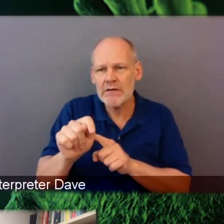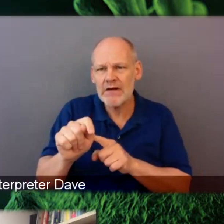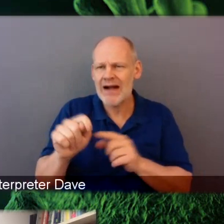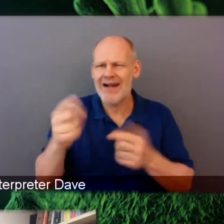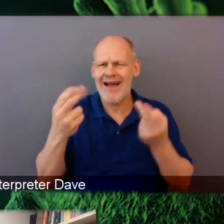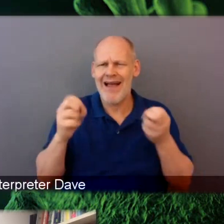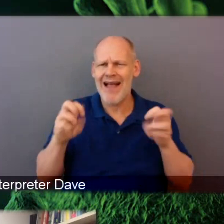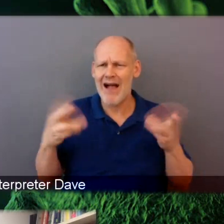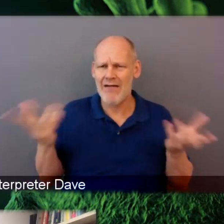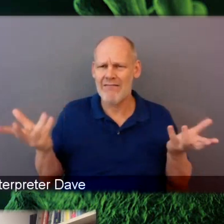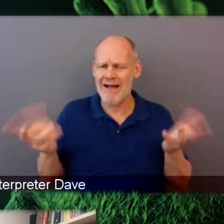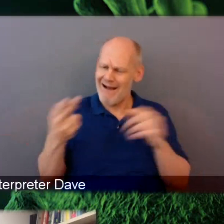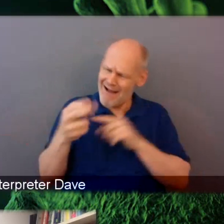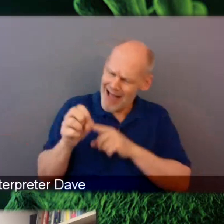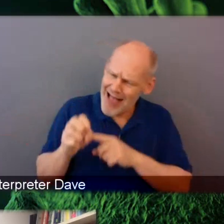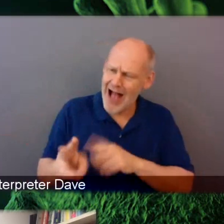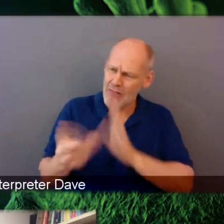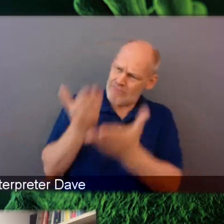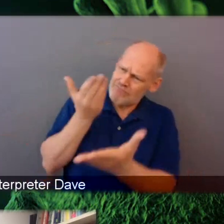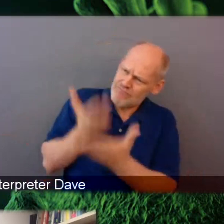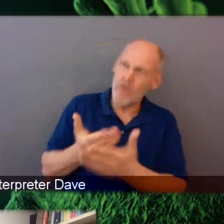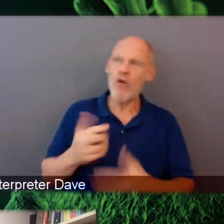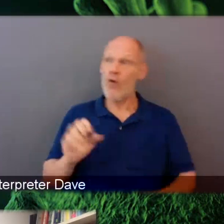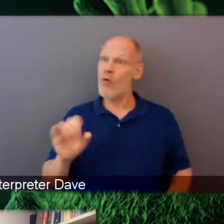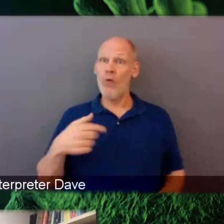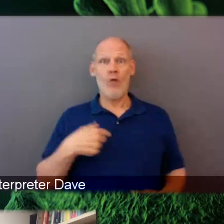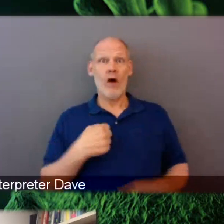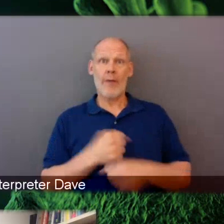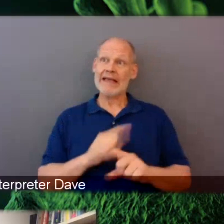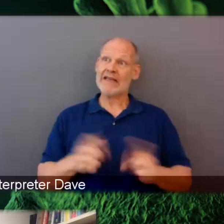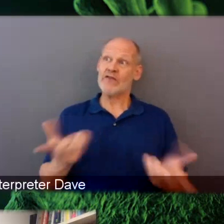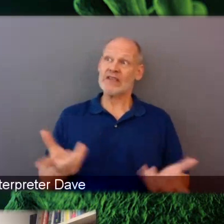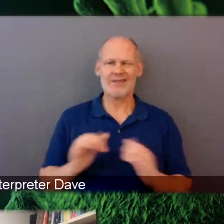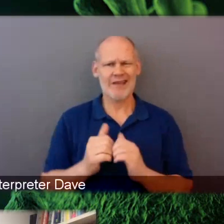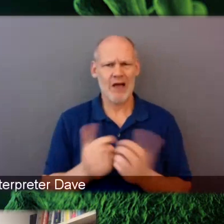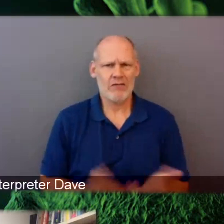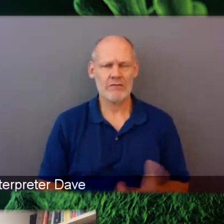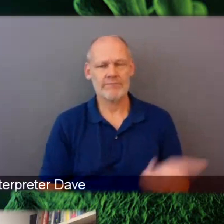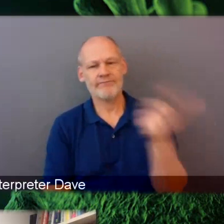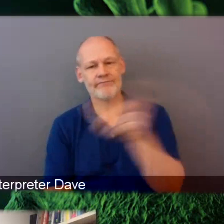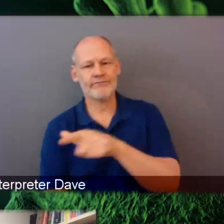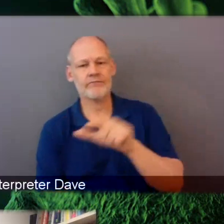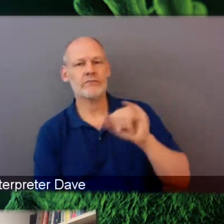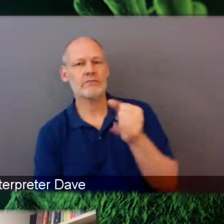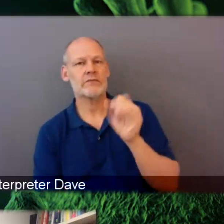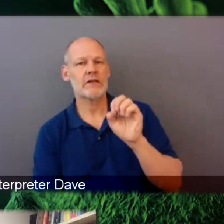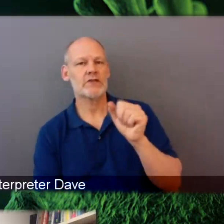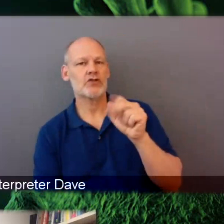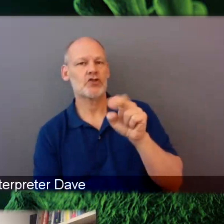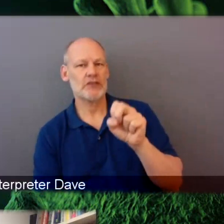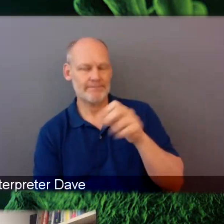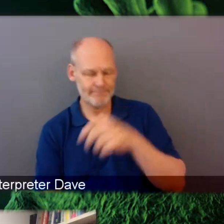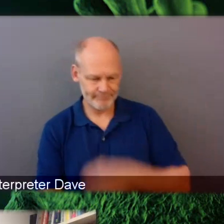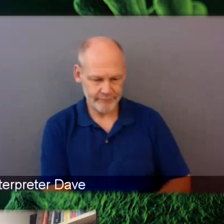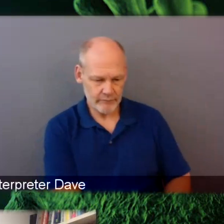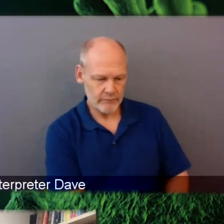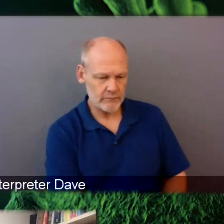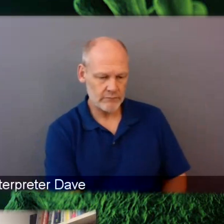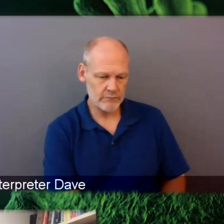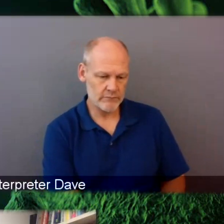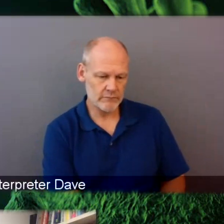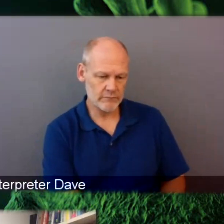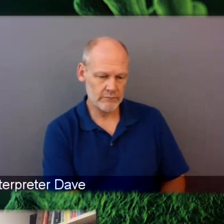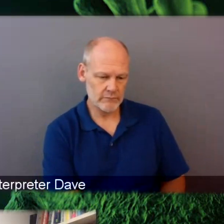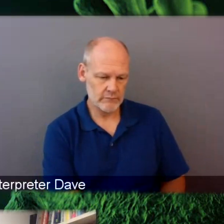is making a difference? Yeah, so we do a lot of data